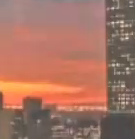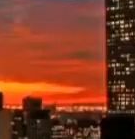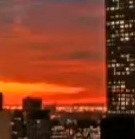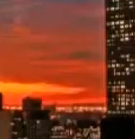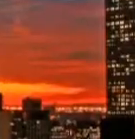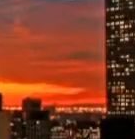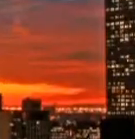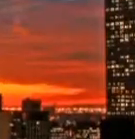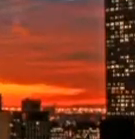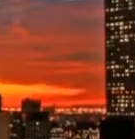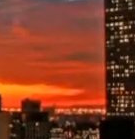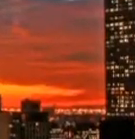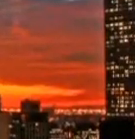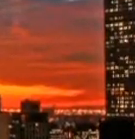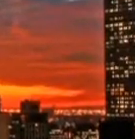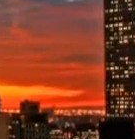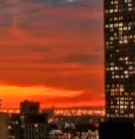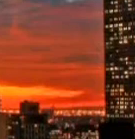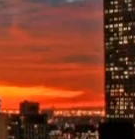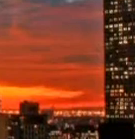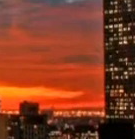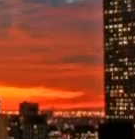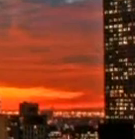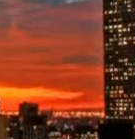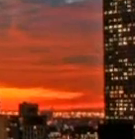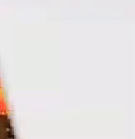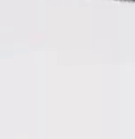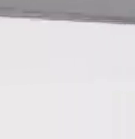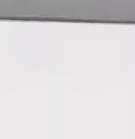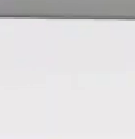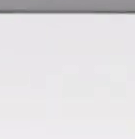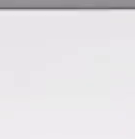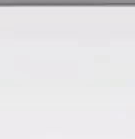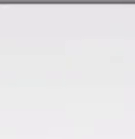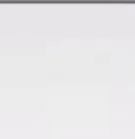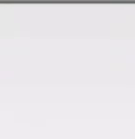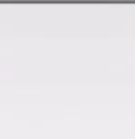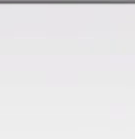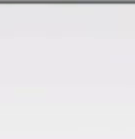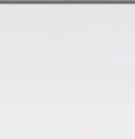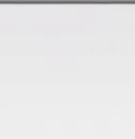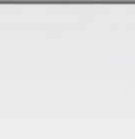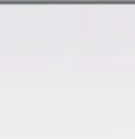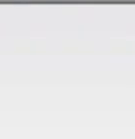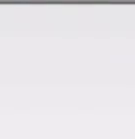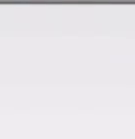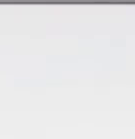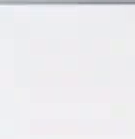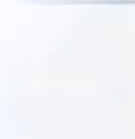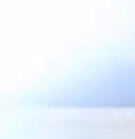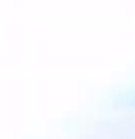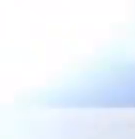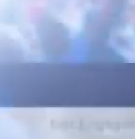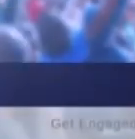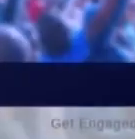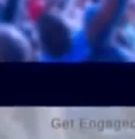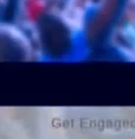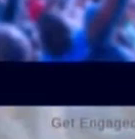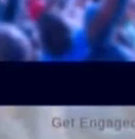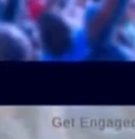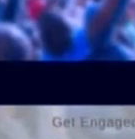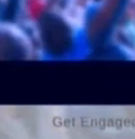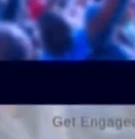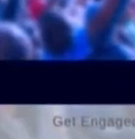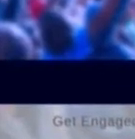and has introduced a new mobile platform, nycvotes.org, which makes election and candidate information available right at your